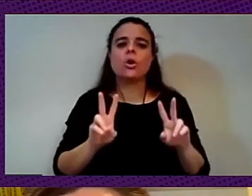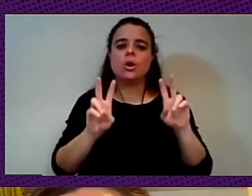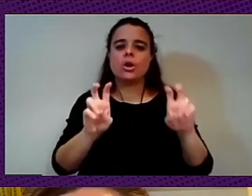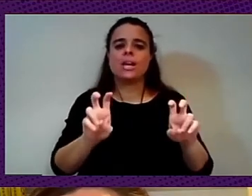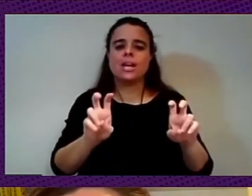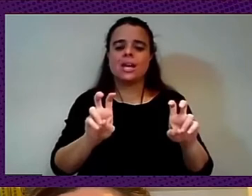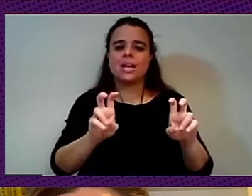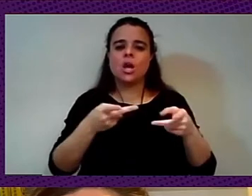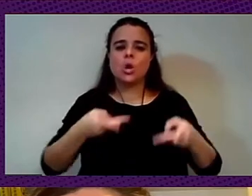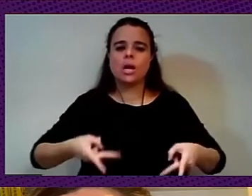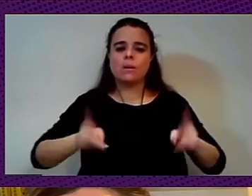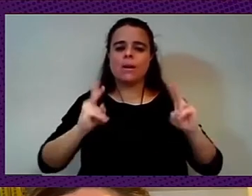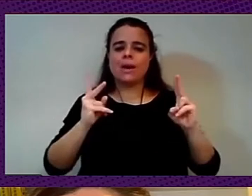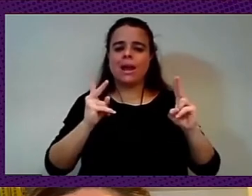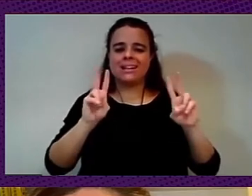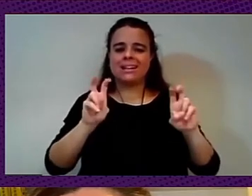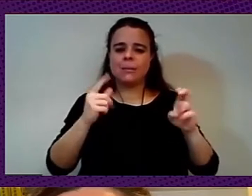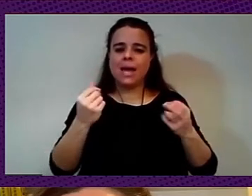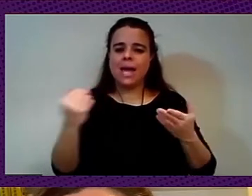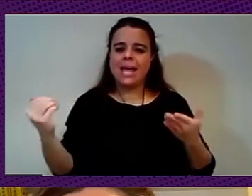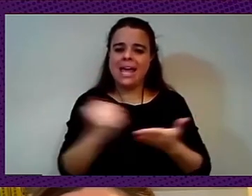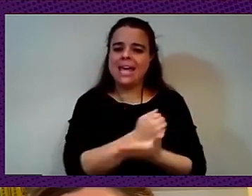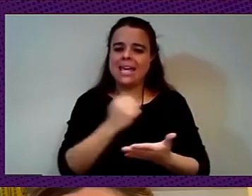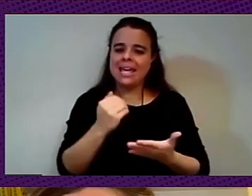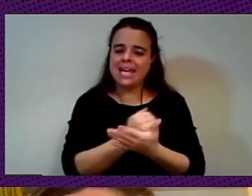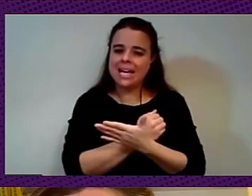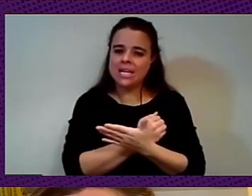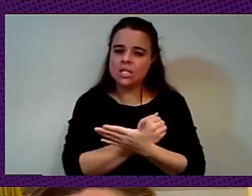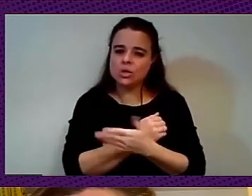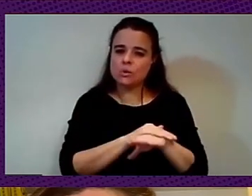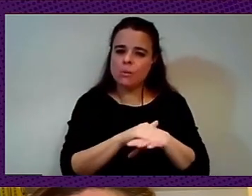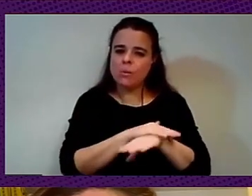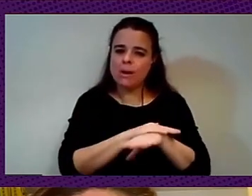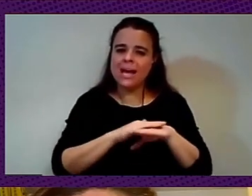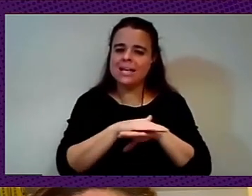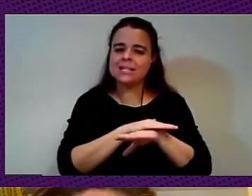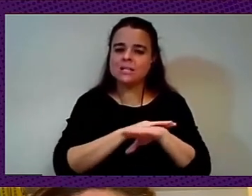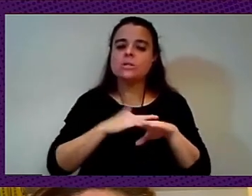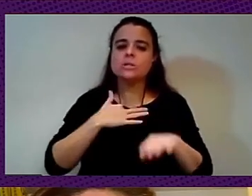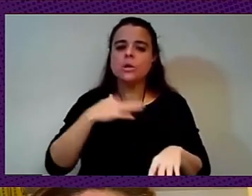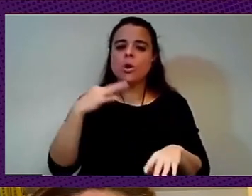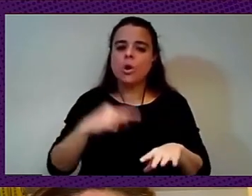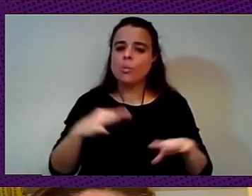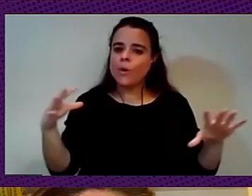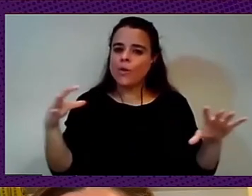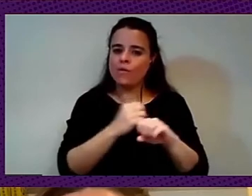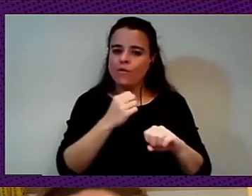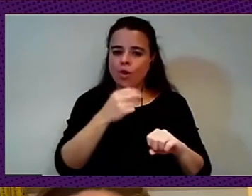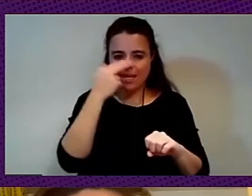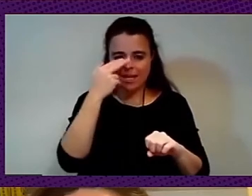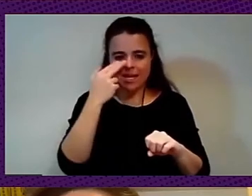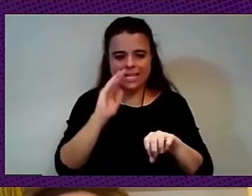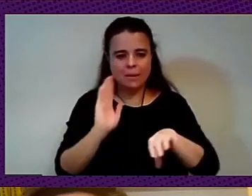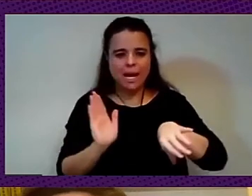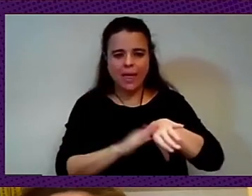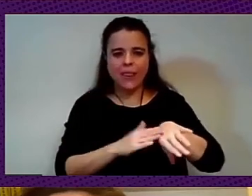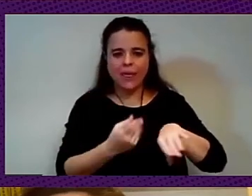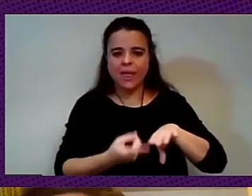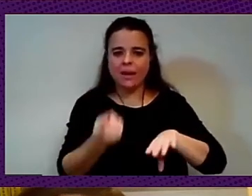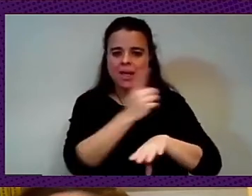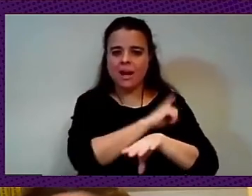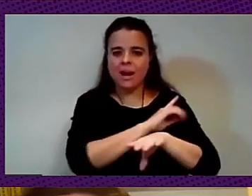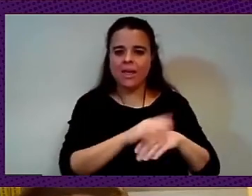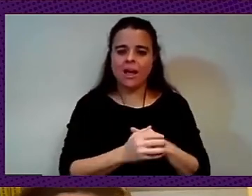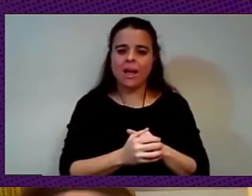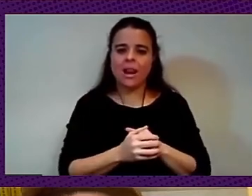for the radical left. How this change on the world of work that moves from Fordism